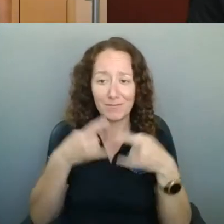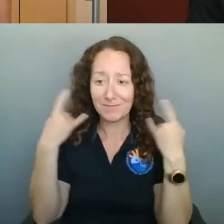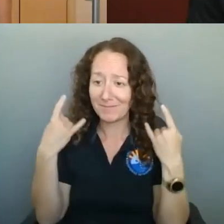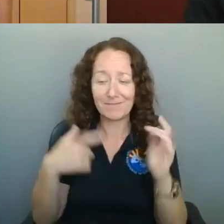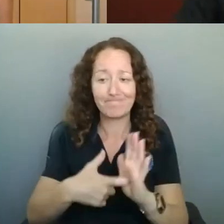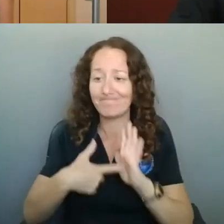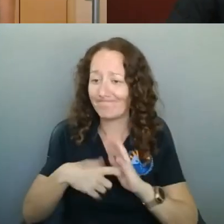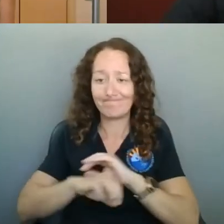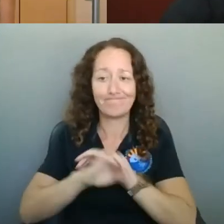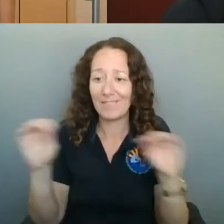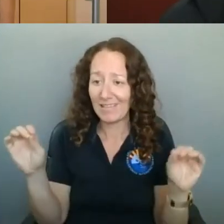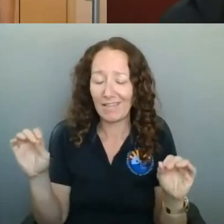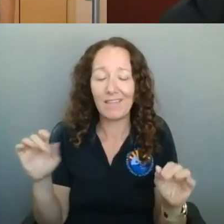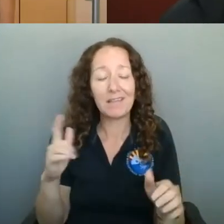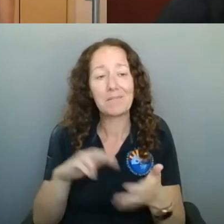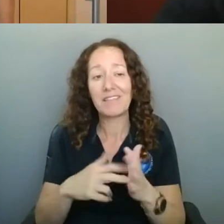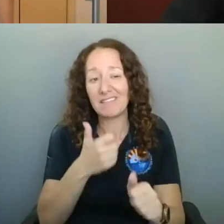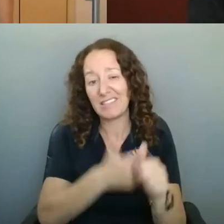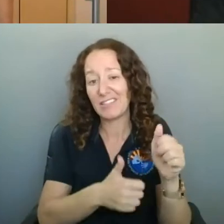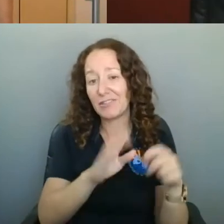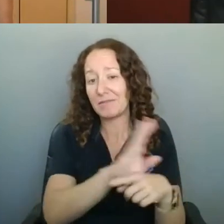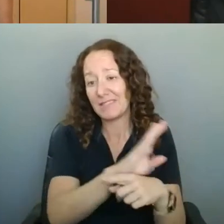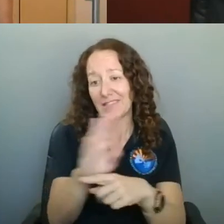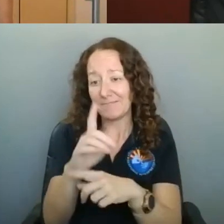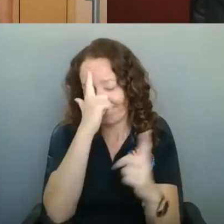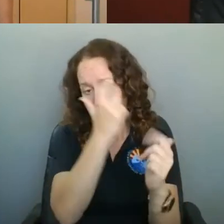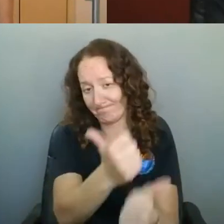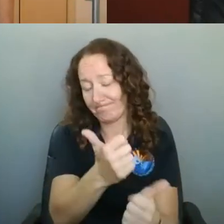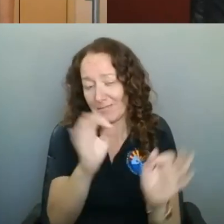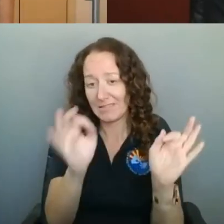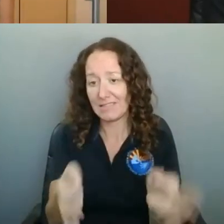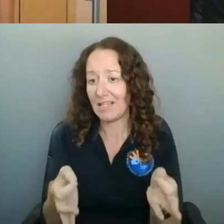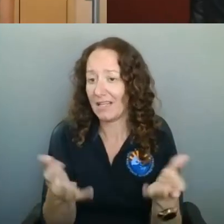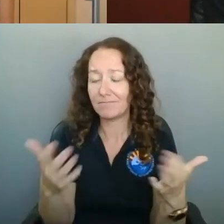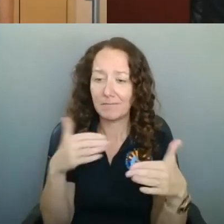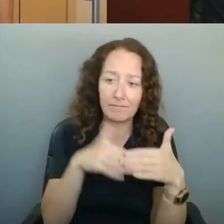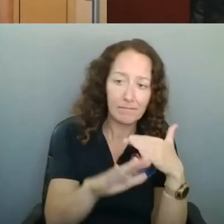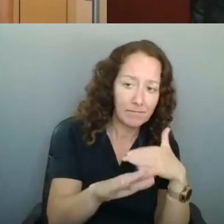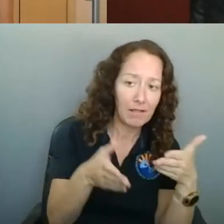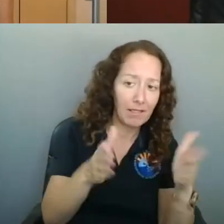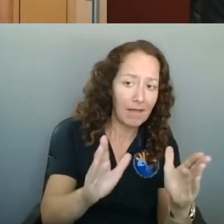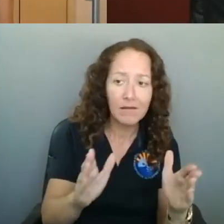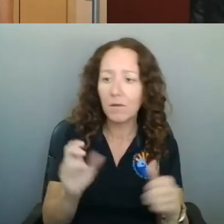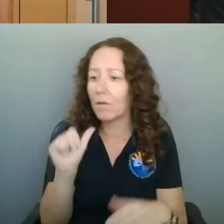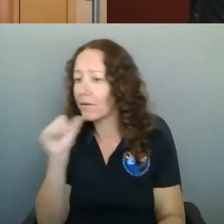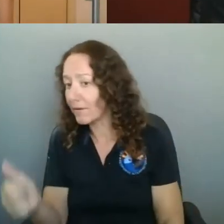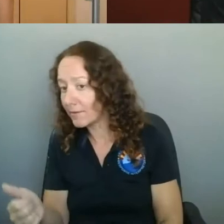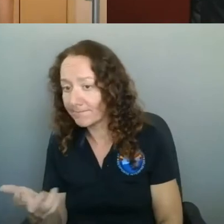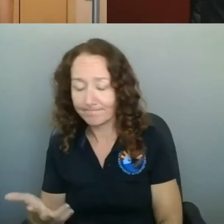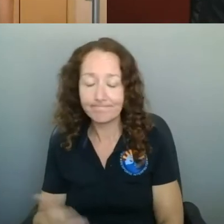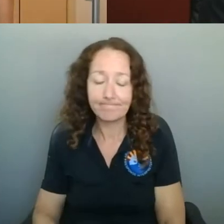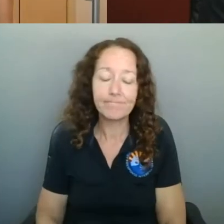decide what they're going to allow and what they're not going to allow within their businesses. And so, you know, there are these rules, there's these guidance